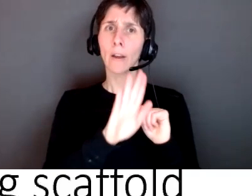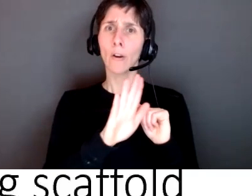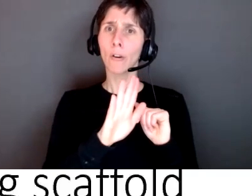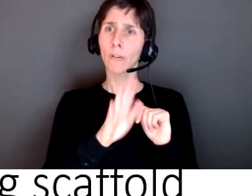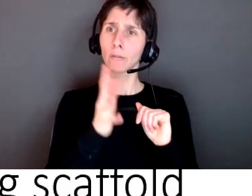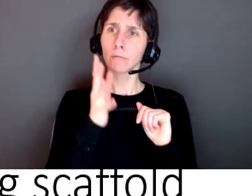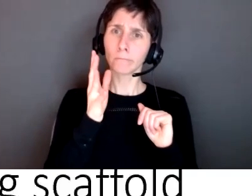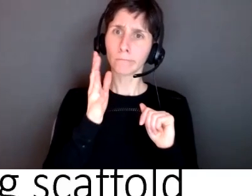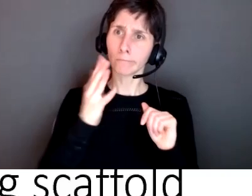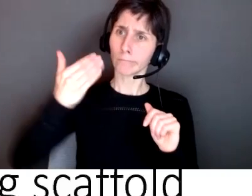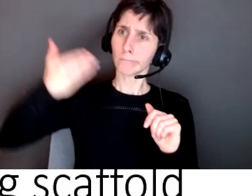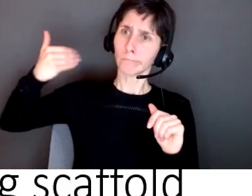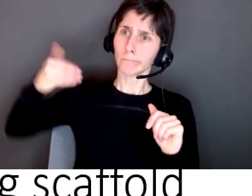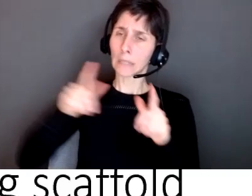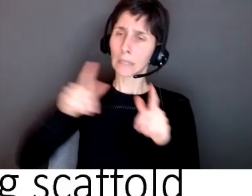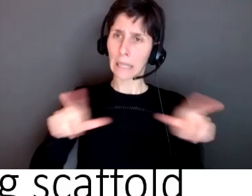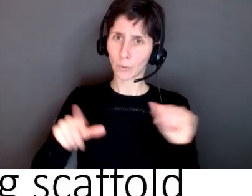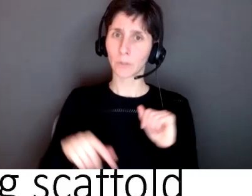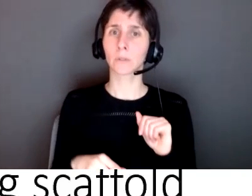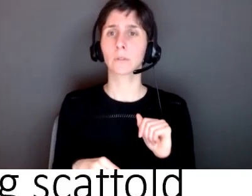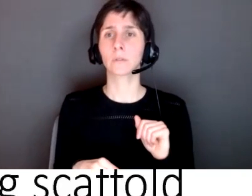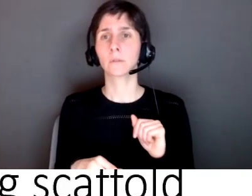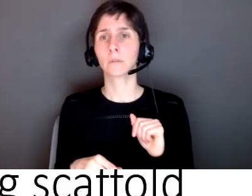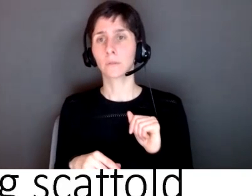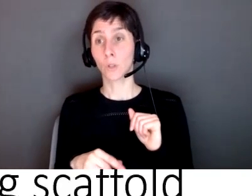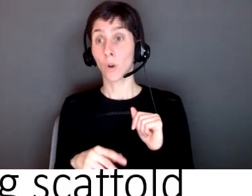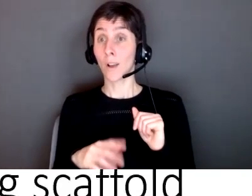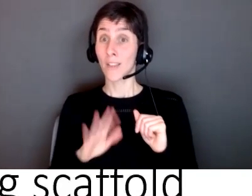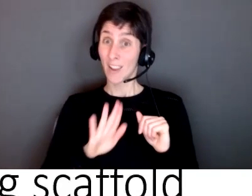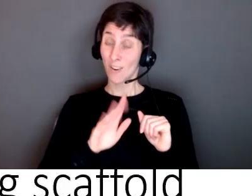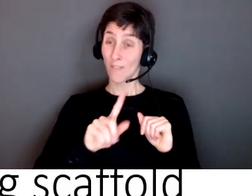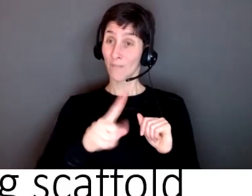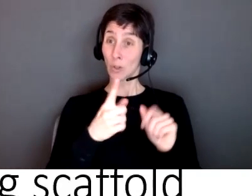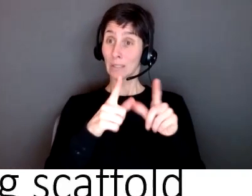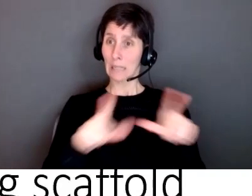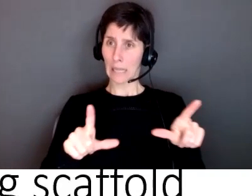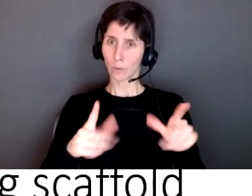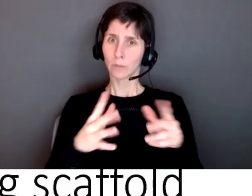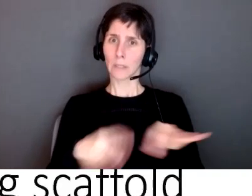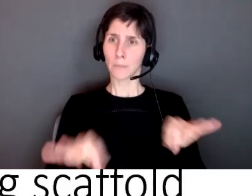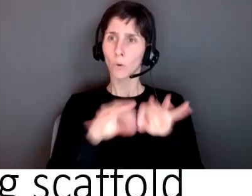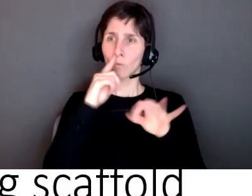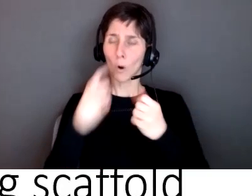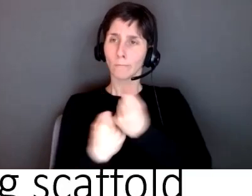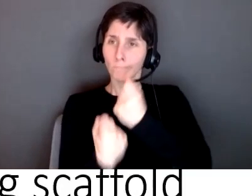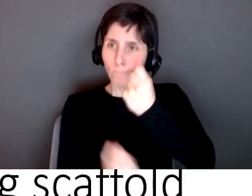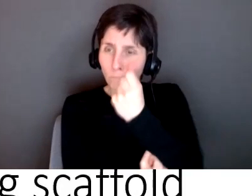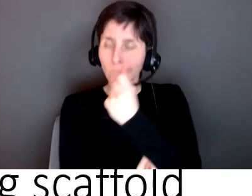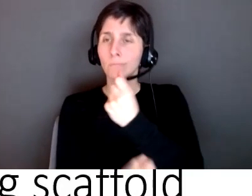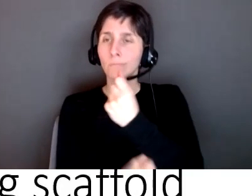so we should really be using their first language as a learning scaffold and there are many ways